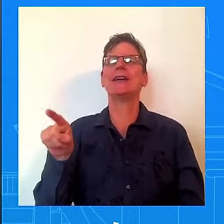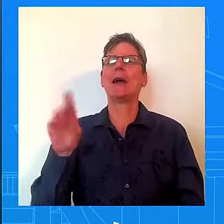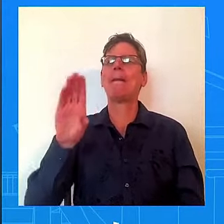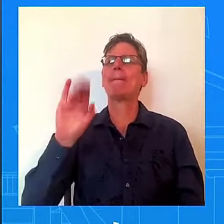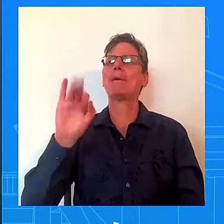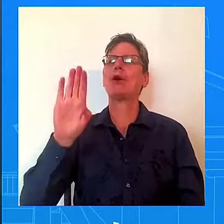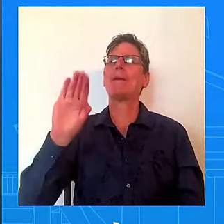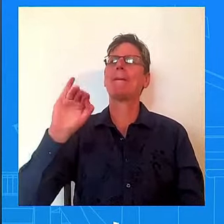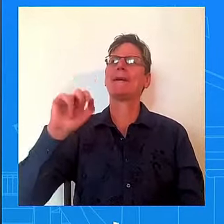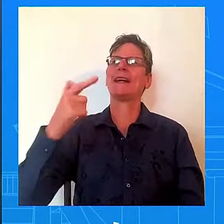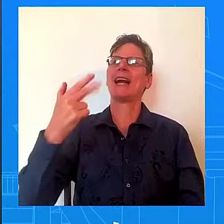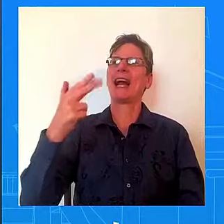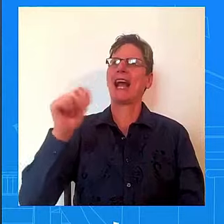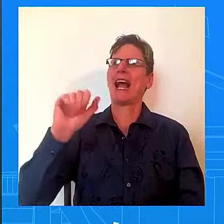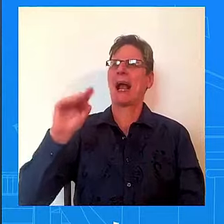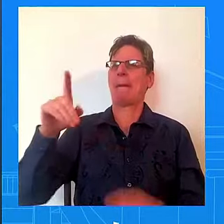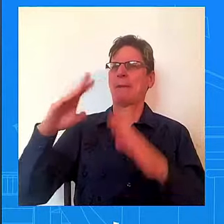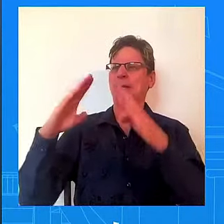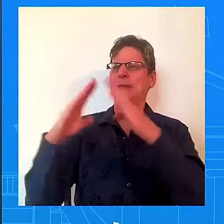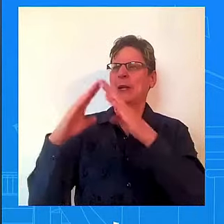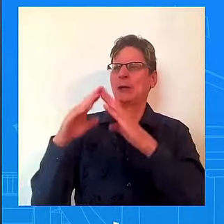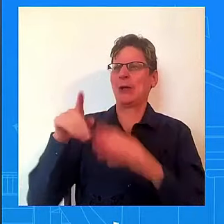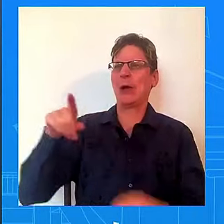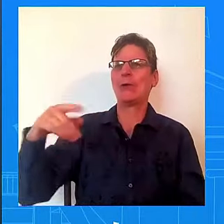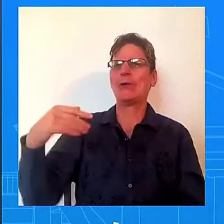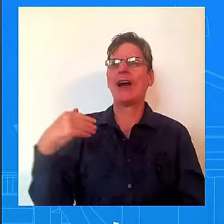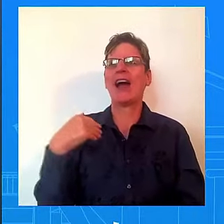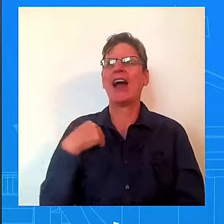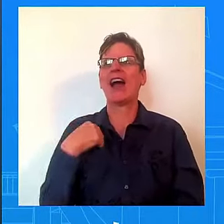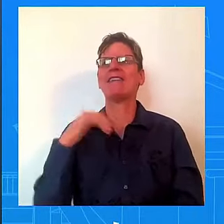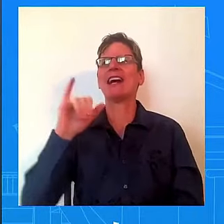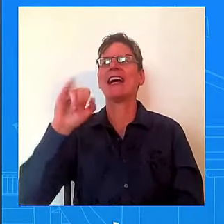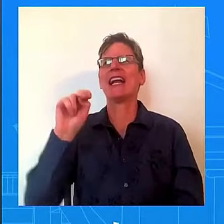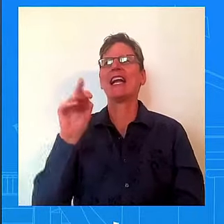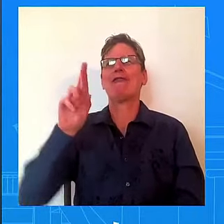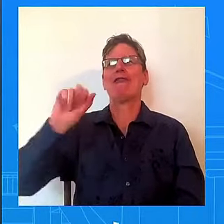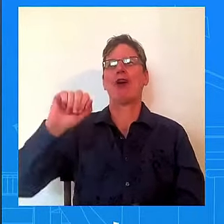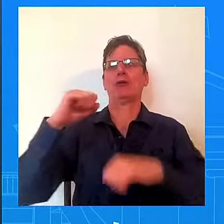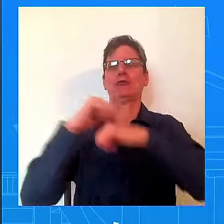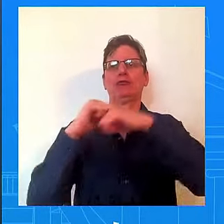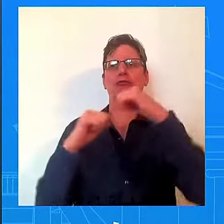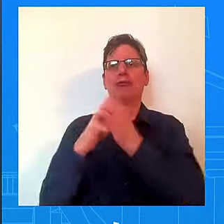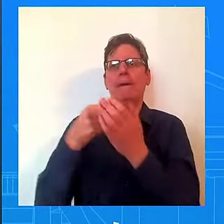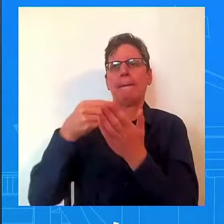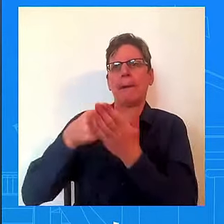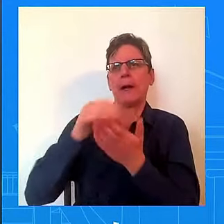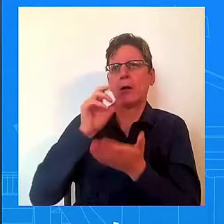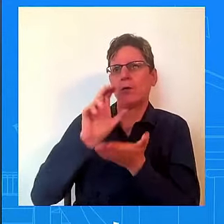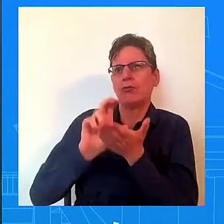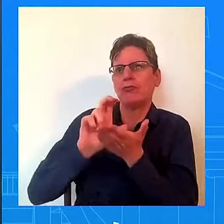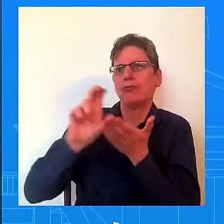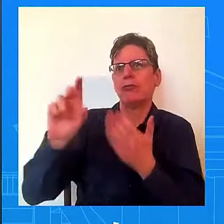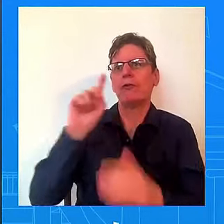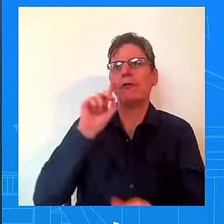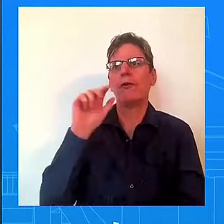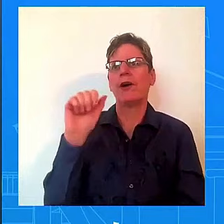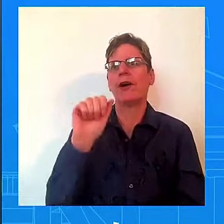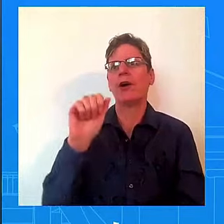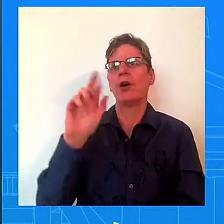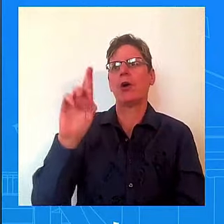follow ARPA dollars, follow every funding stream, you can't disaggregate red states, blue states. The president has said